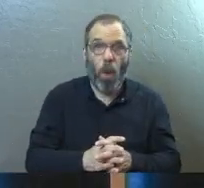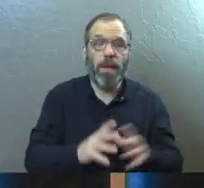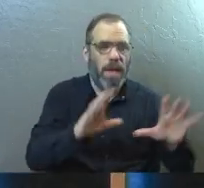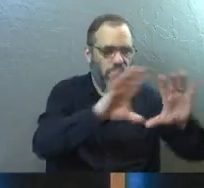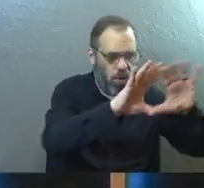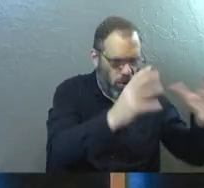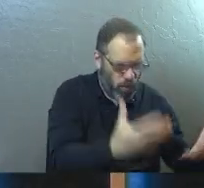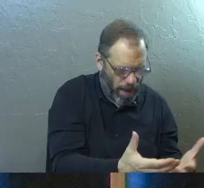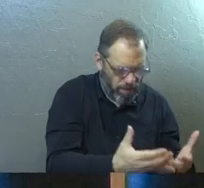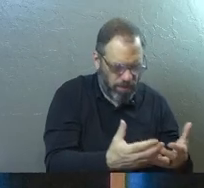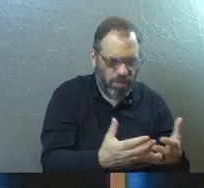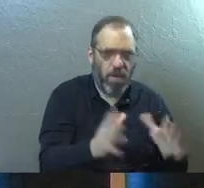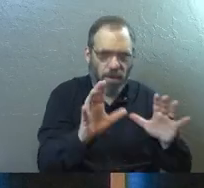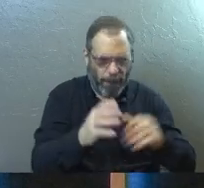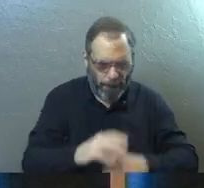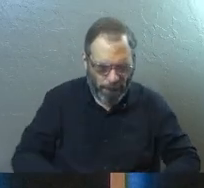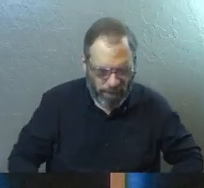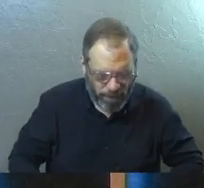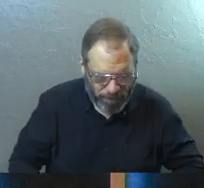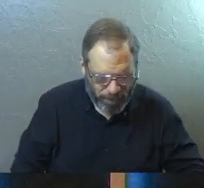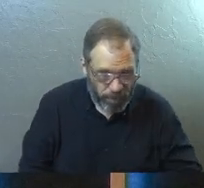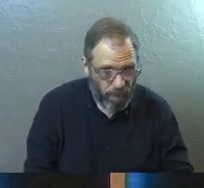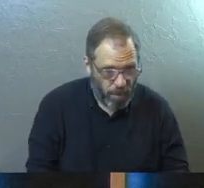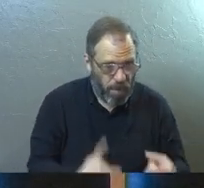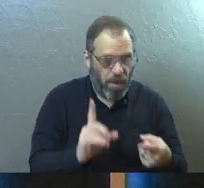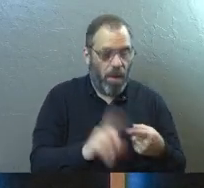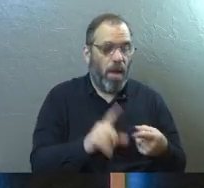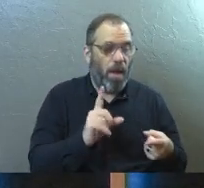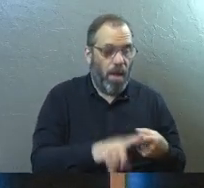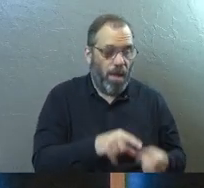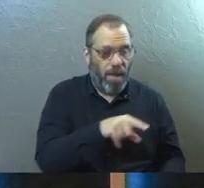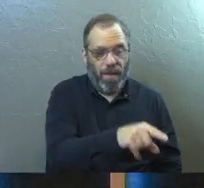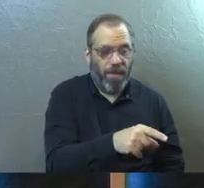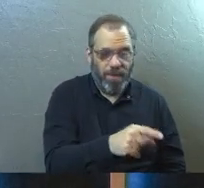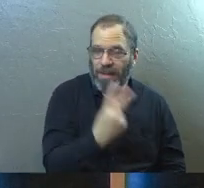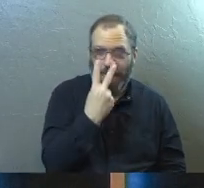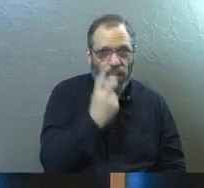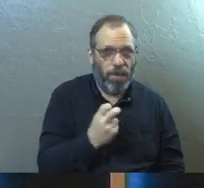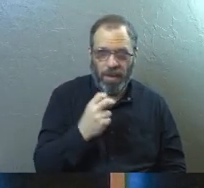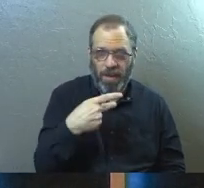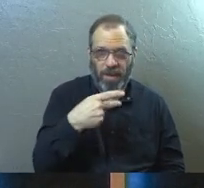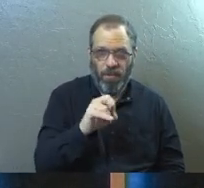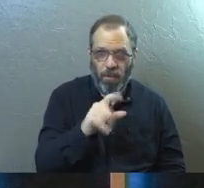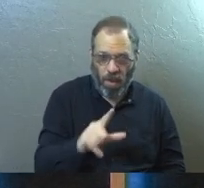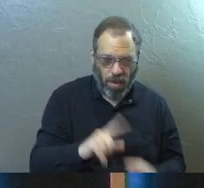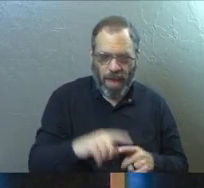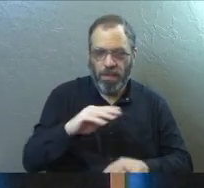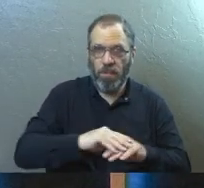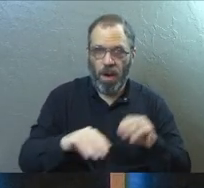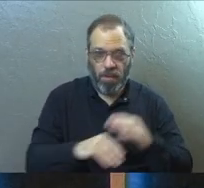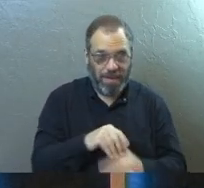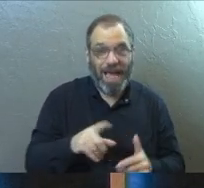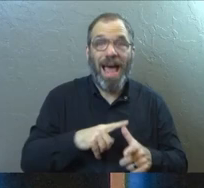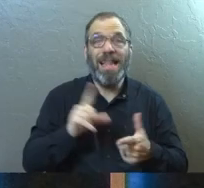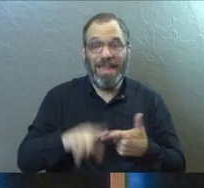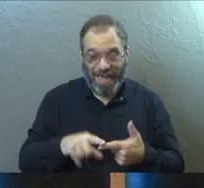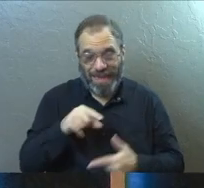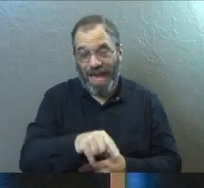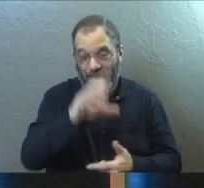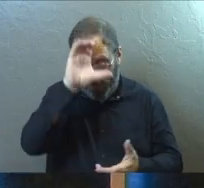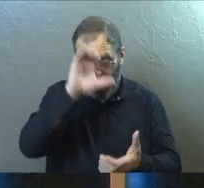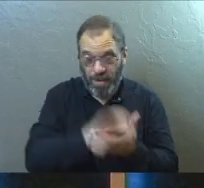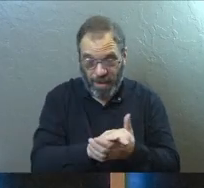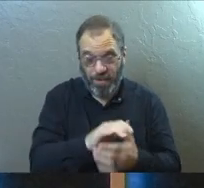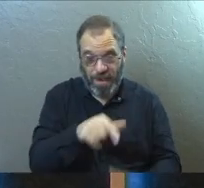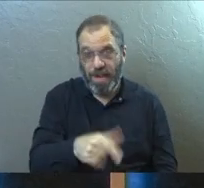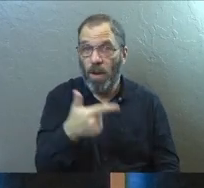Crowds, little and brittle. Let's look at that. First, they don't believe in Paul and Barnabas. Then number two, they believe that Paul and Barnabas are gods. Try